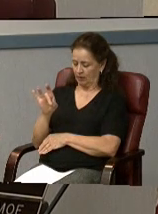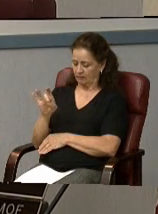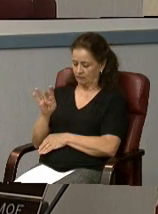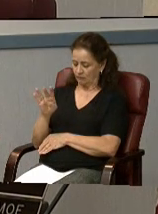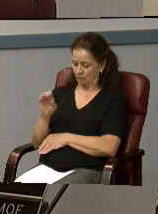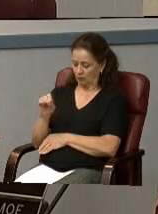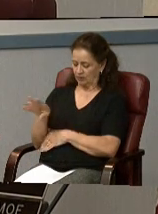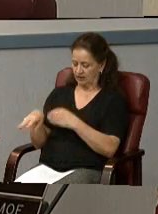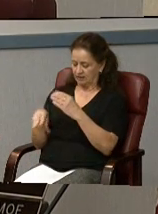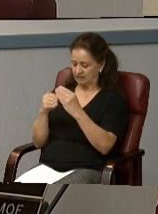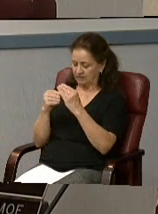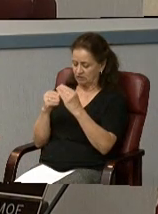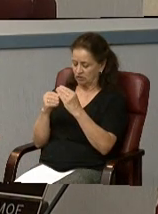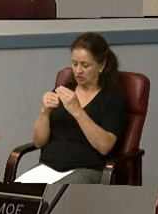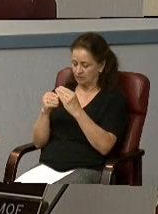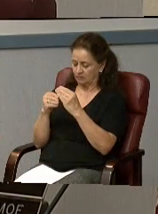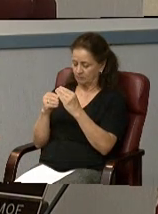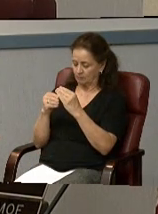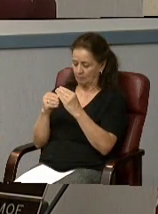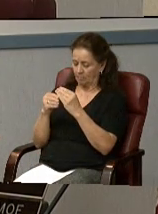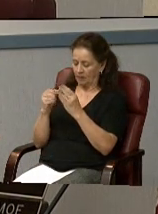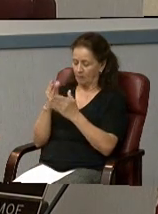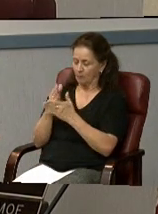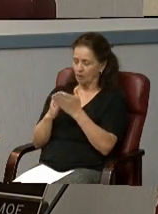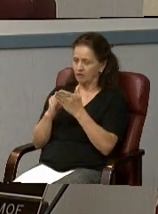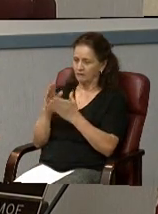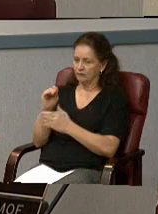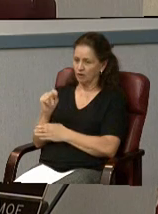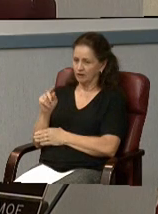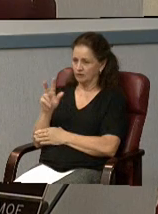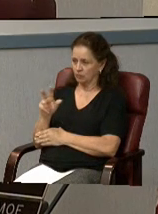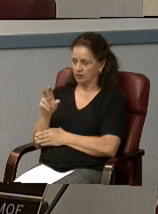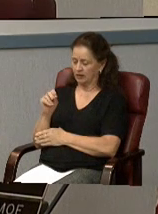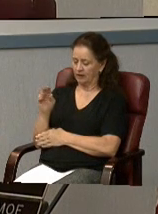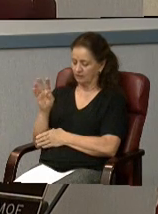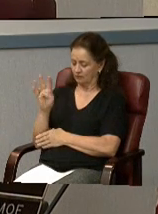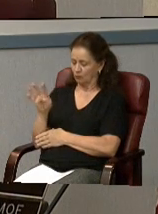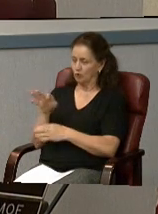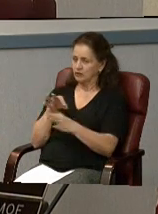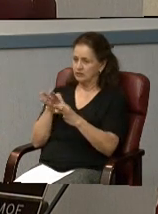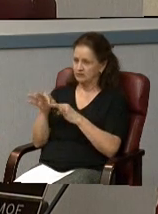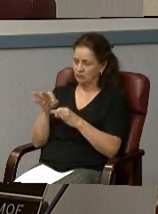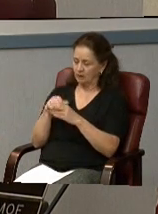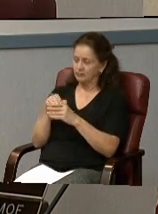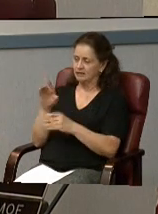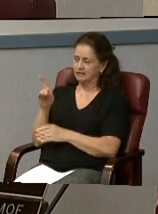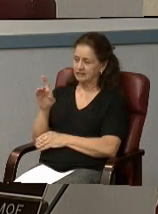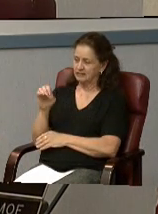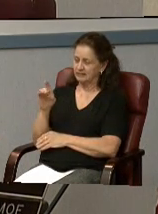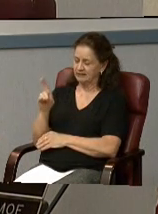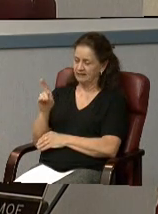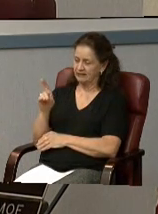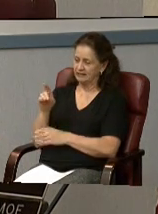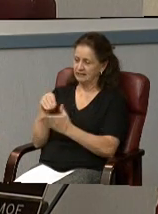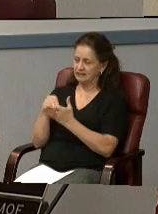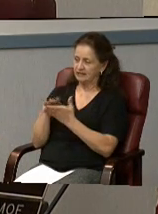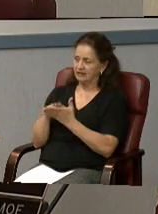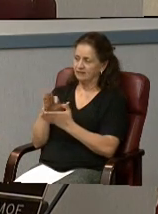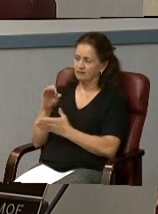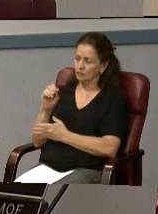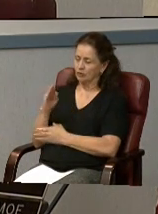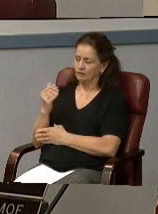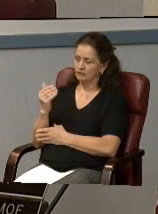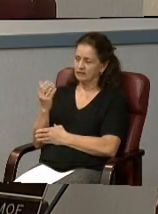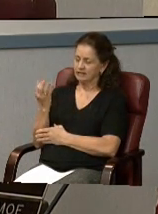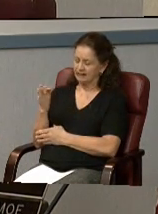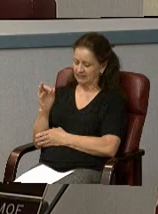part of Lot 3 and part of Lot 4, described in a deed dated February 15, 1966,